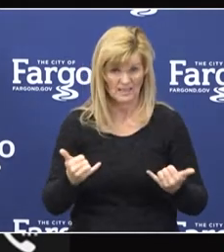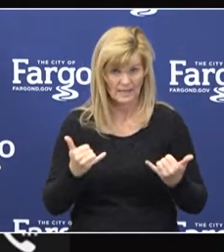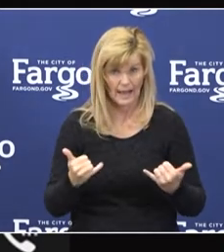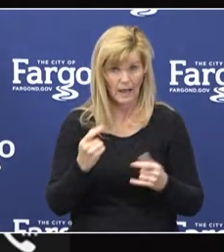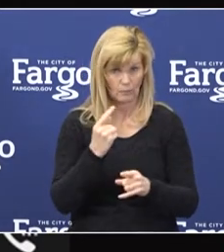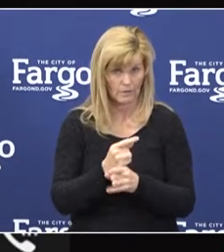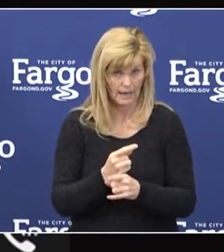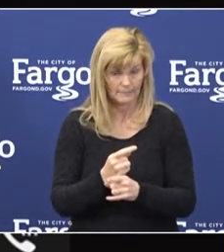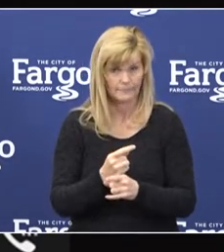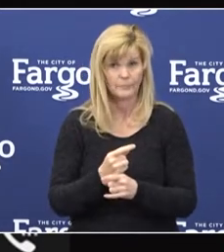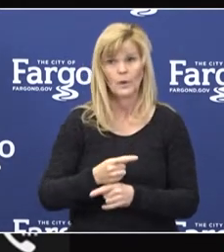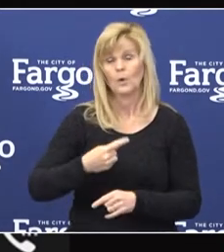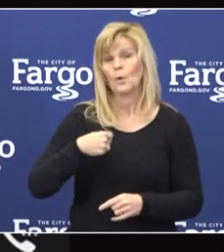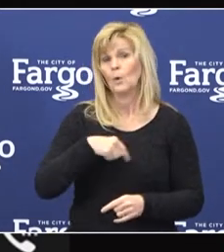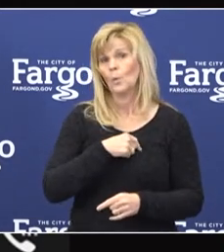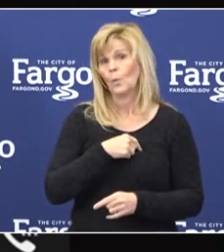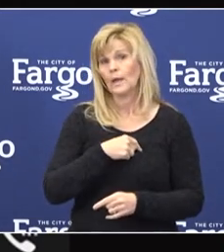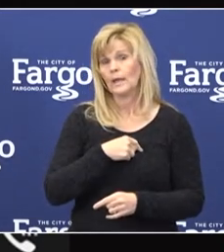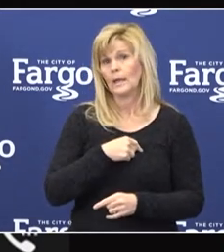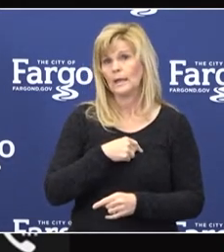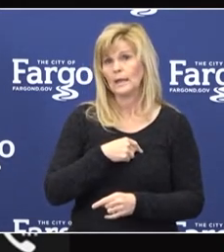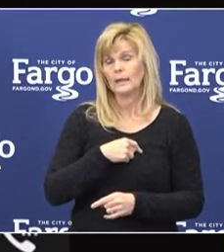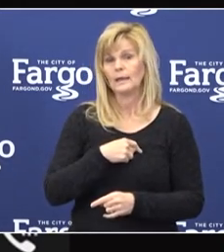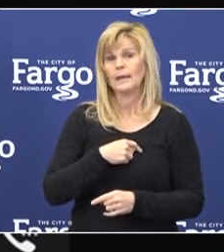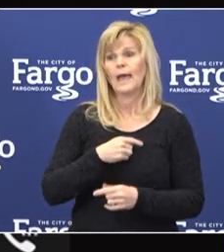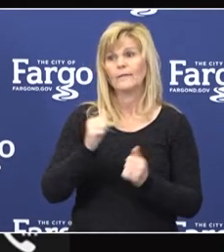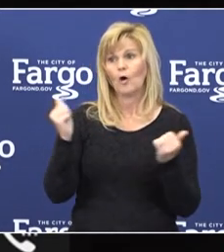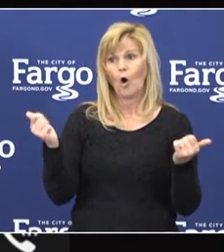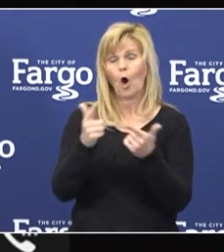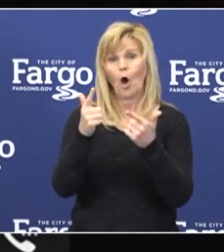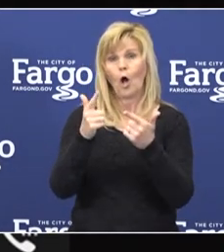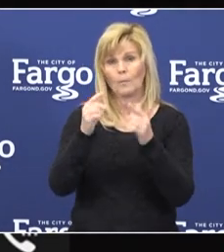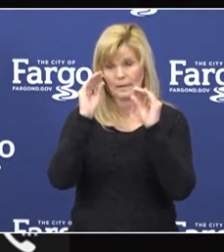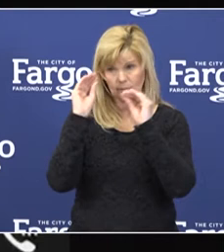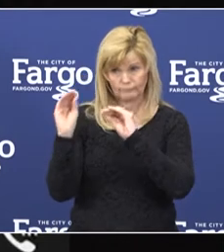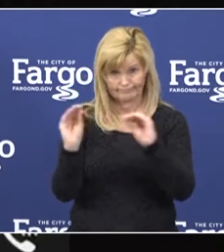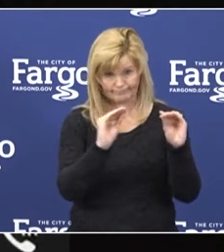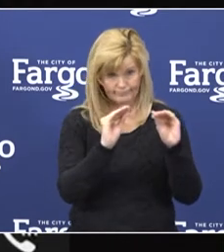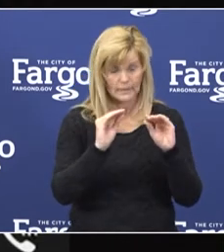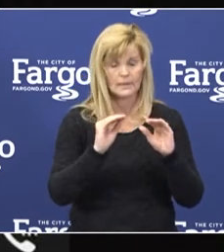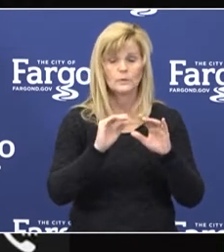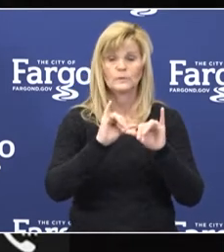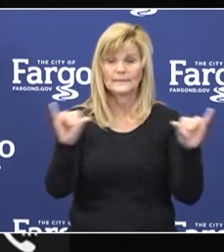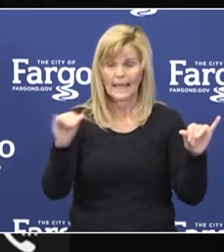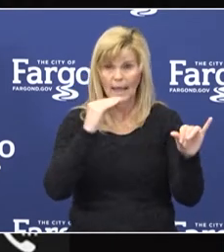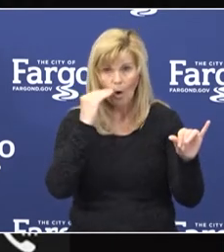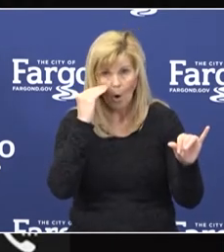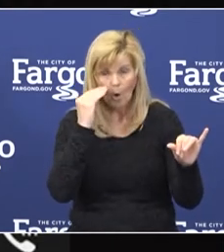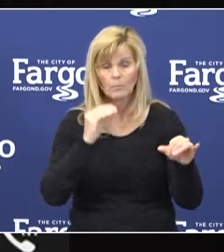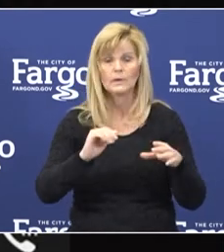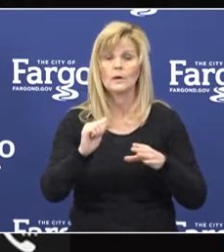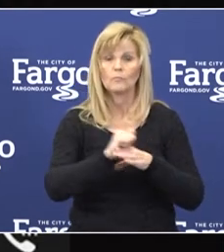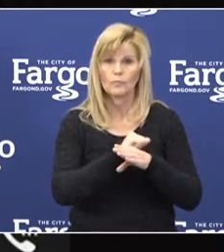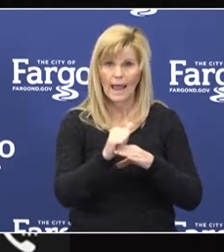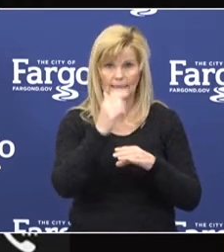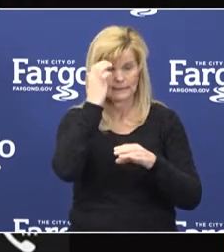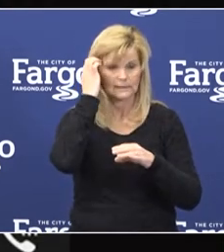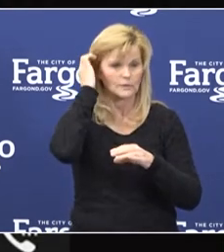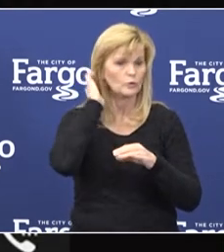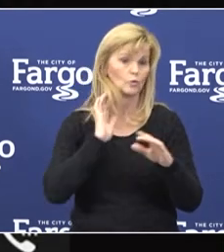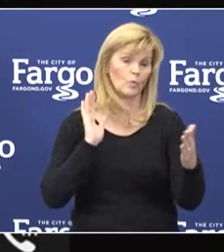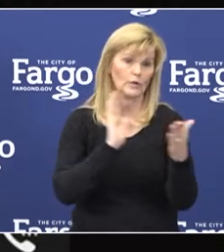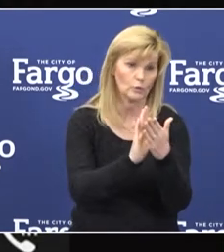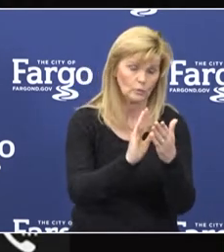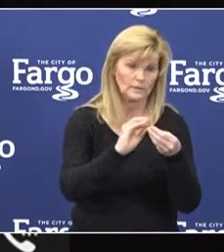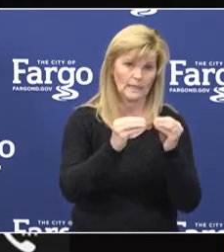And we've been all instructed to stay home, practice social isolation, and to slow the spread